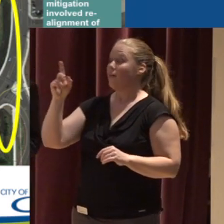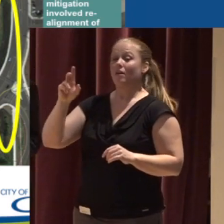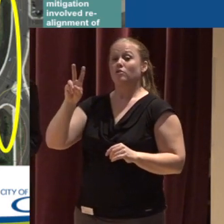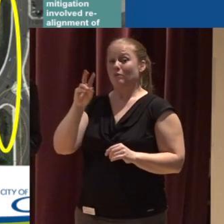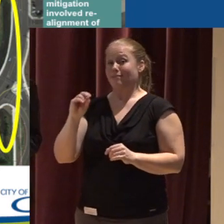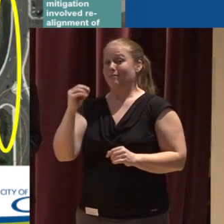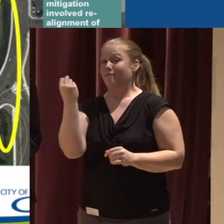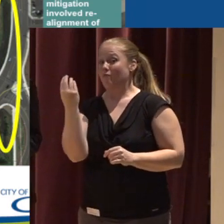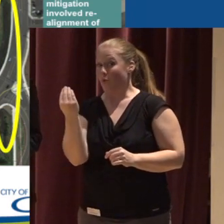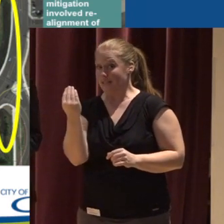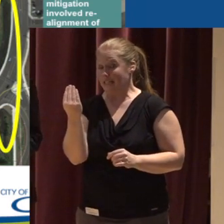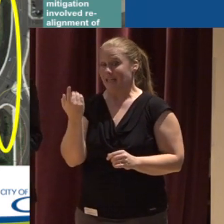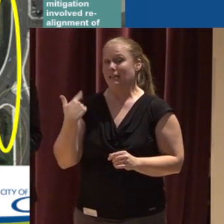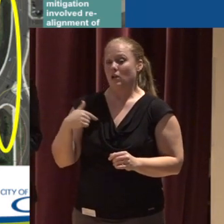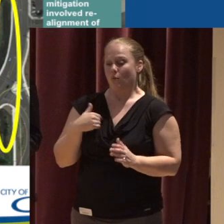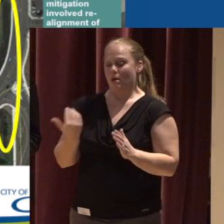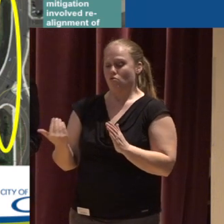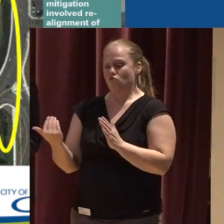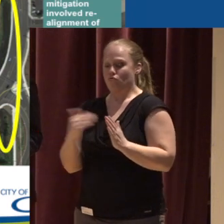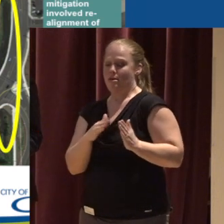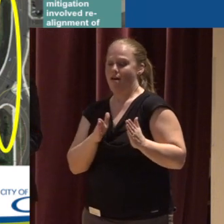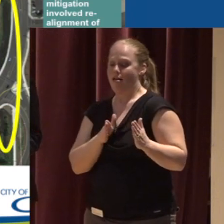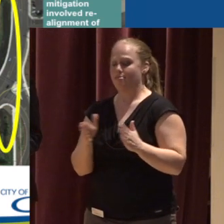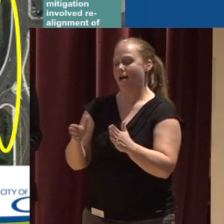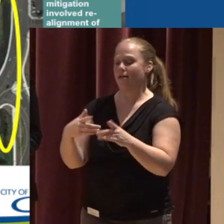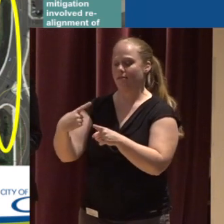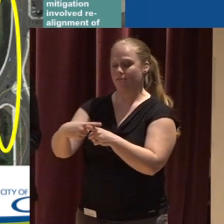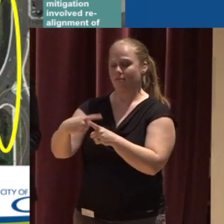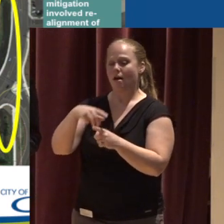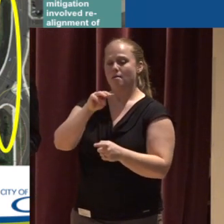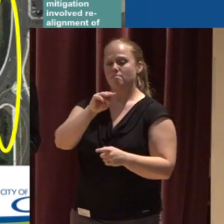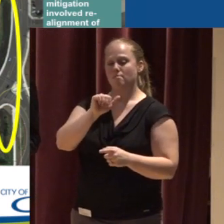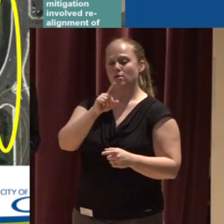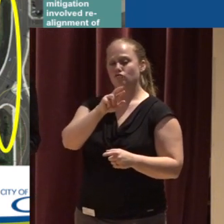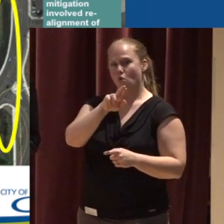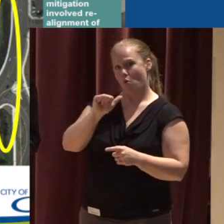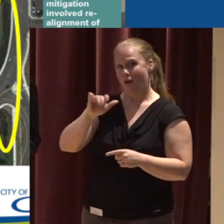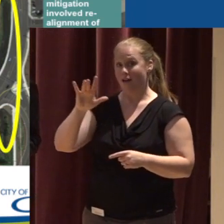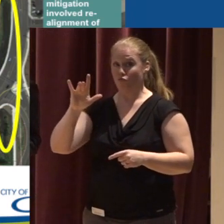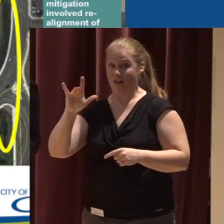2014 We were realigning the intersection of Madrona and 25th